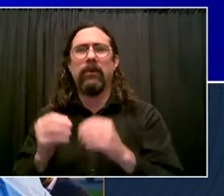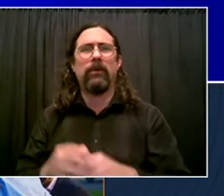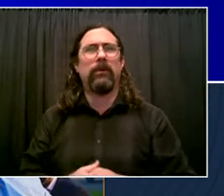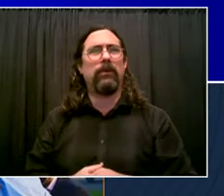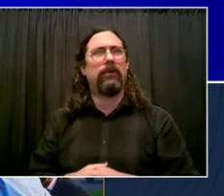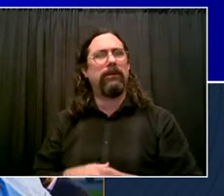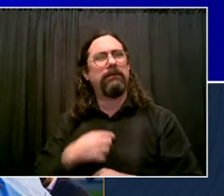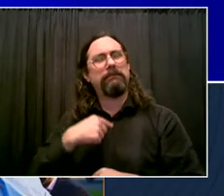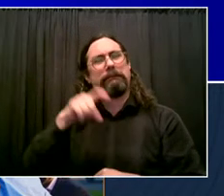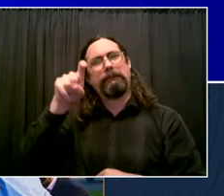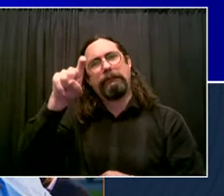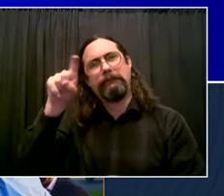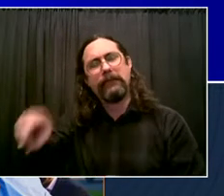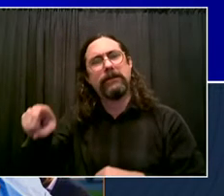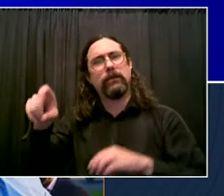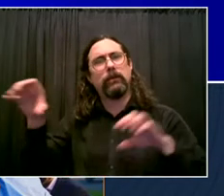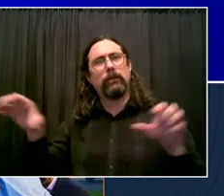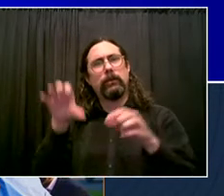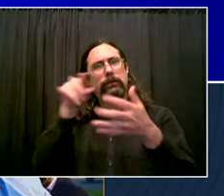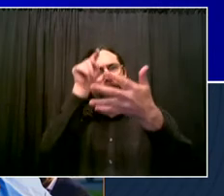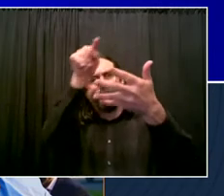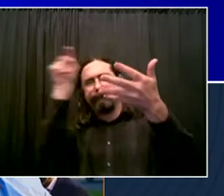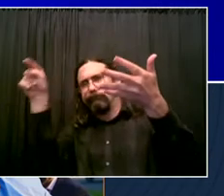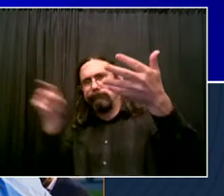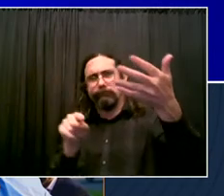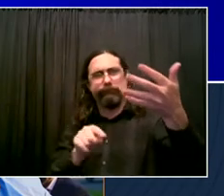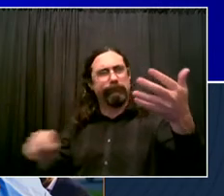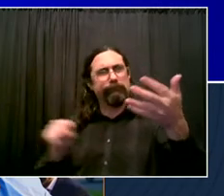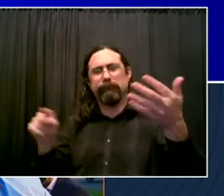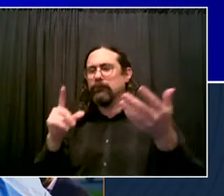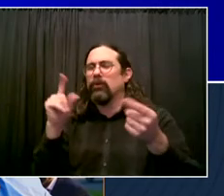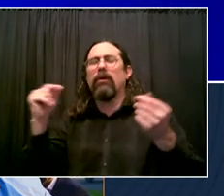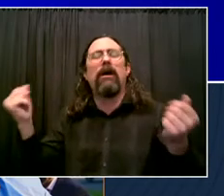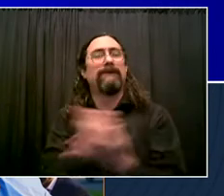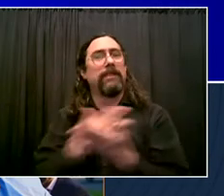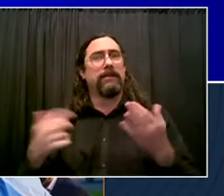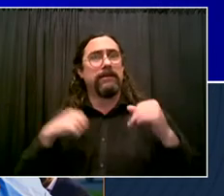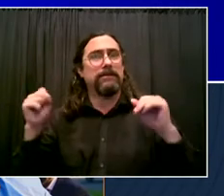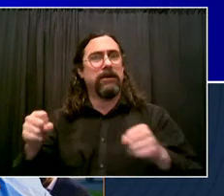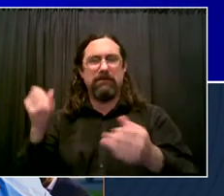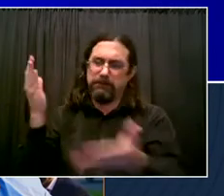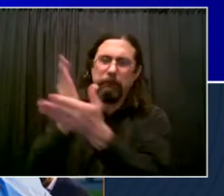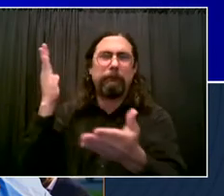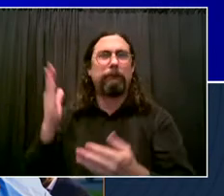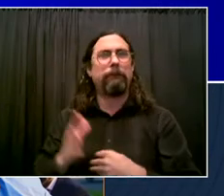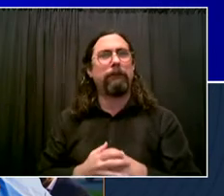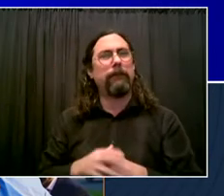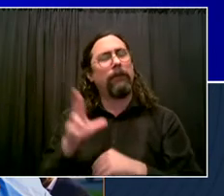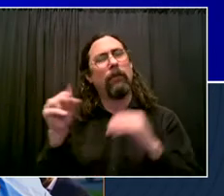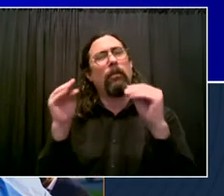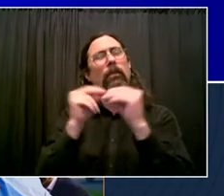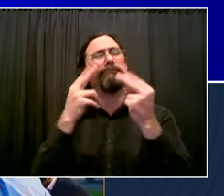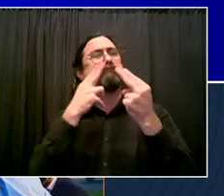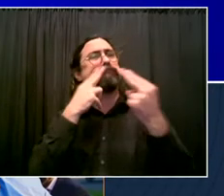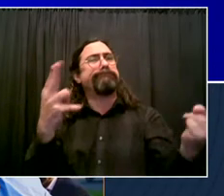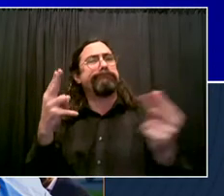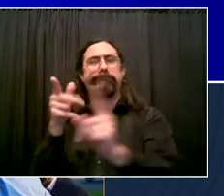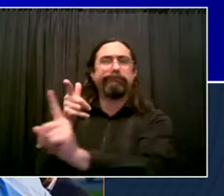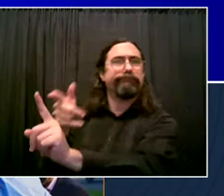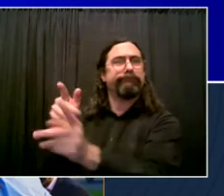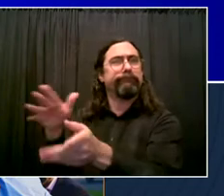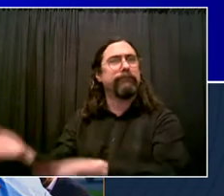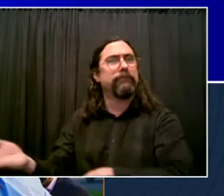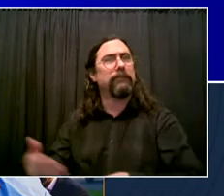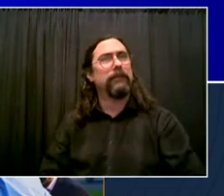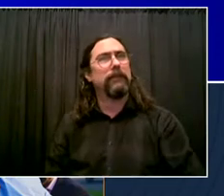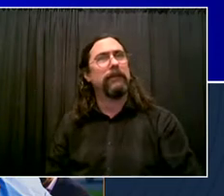We are doing everything we can here in this city, but we need help. We need help from the federal government.